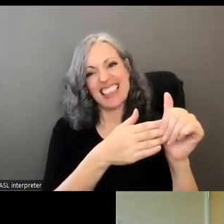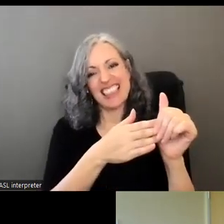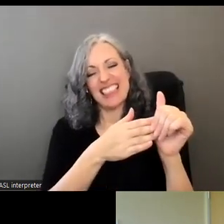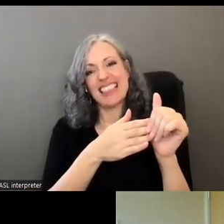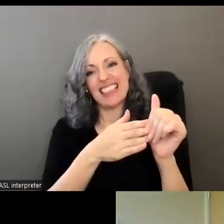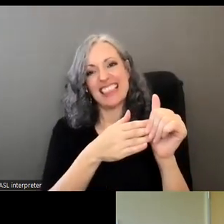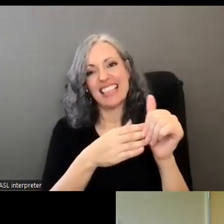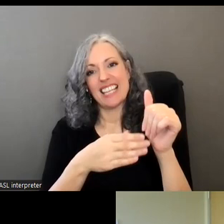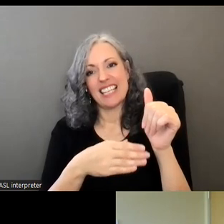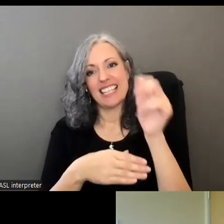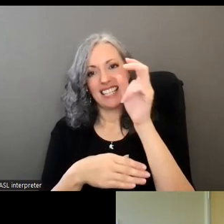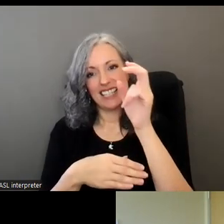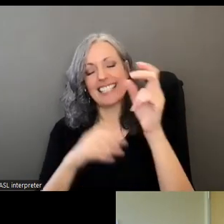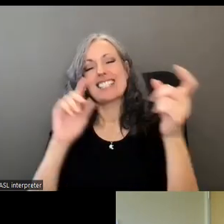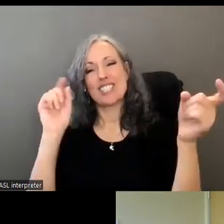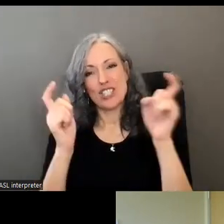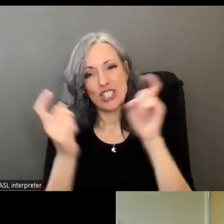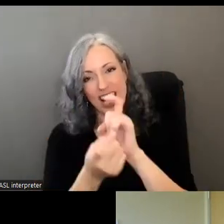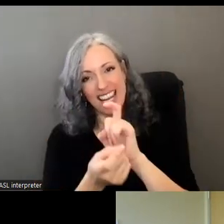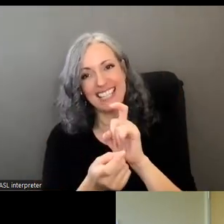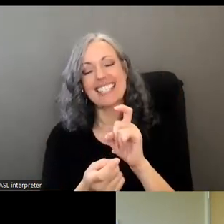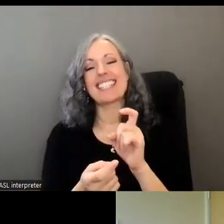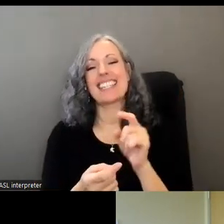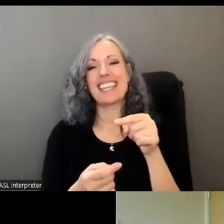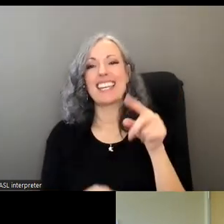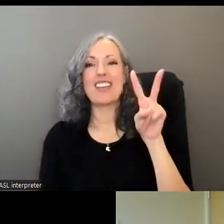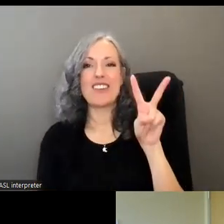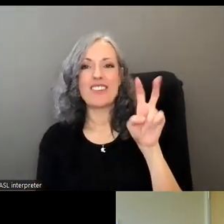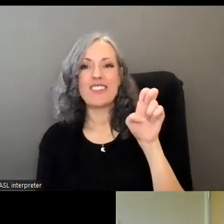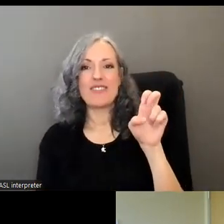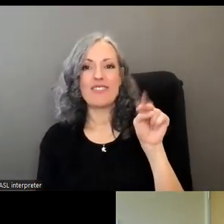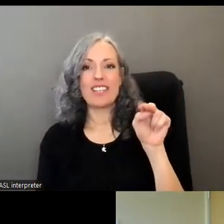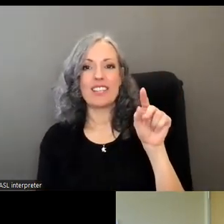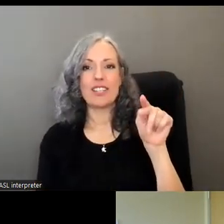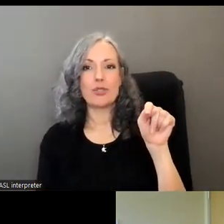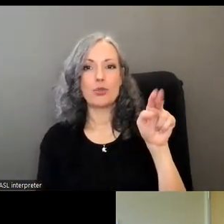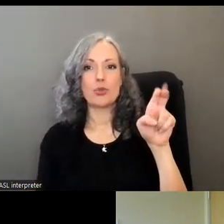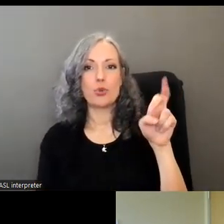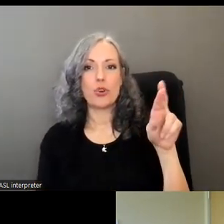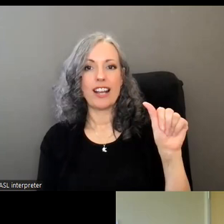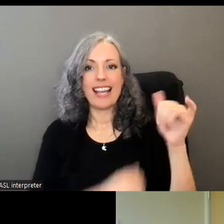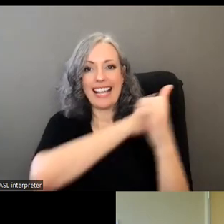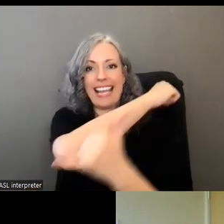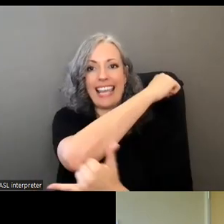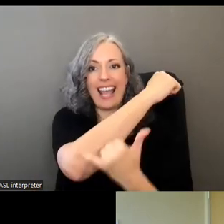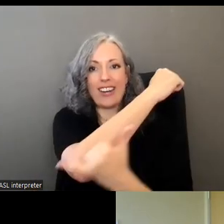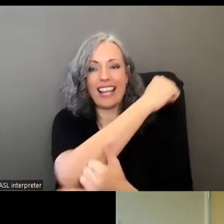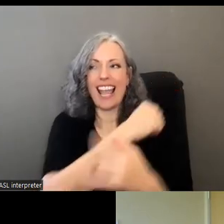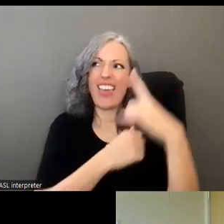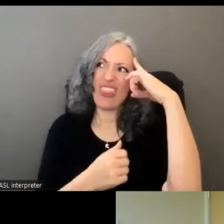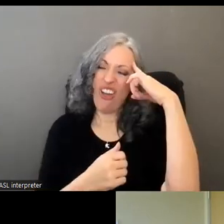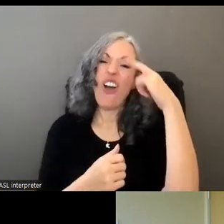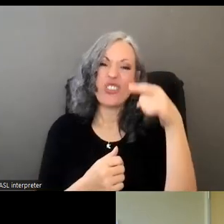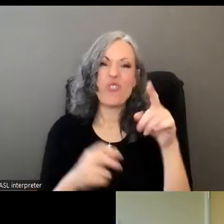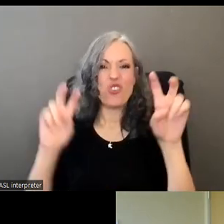transformation in ventura county and um i suspected you had a bigger title given um